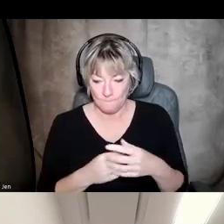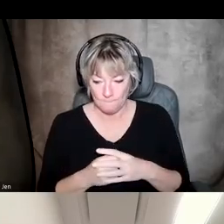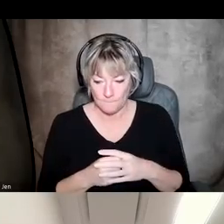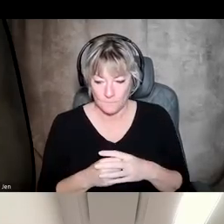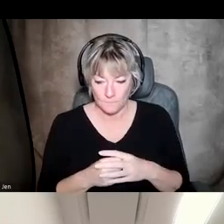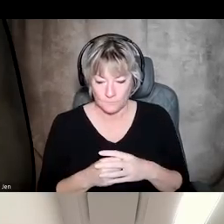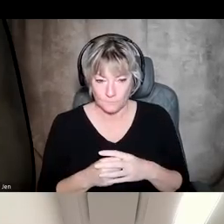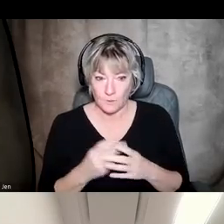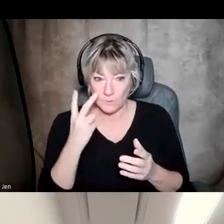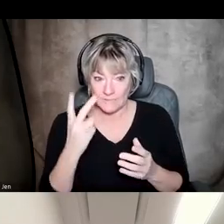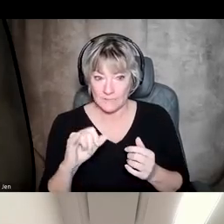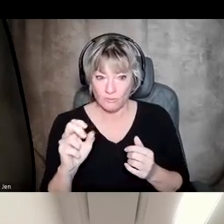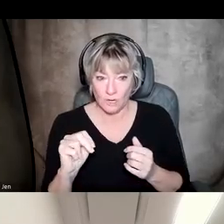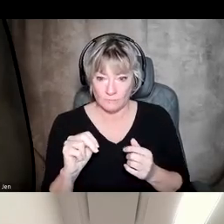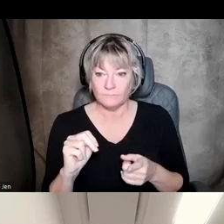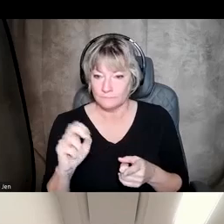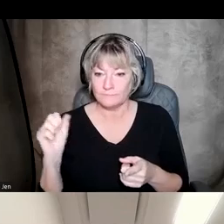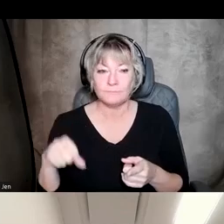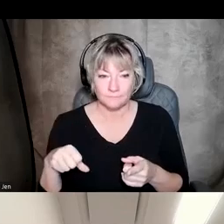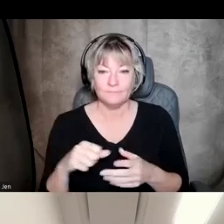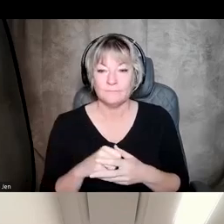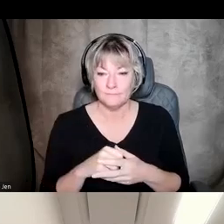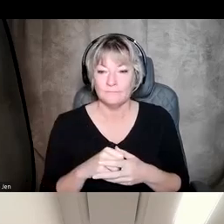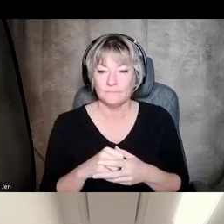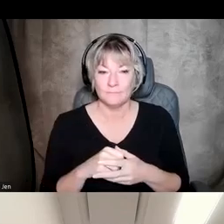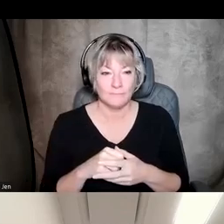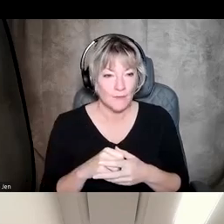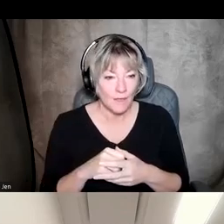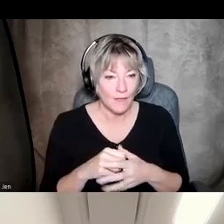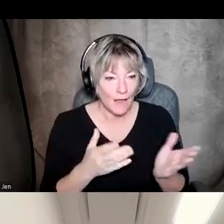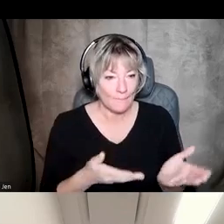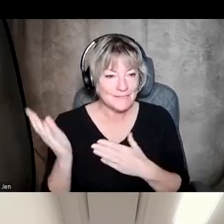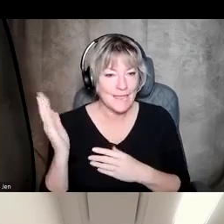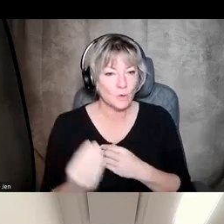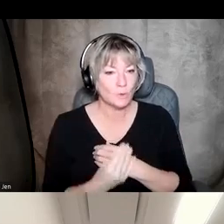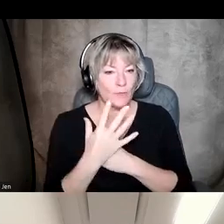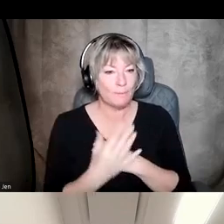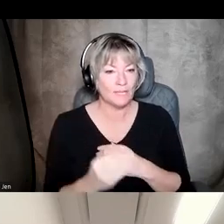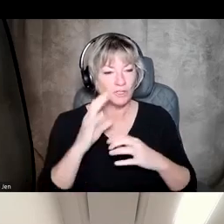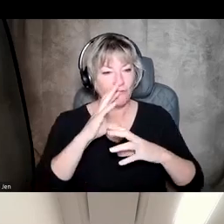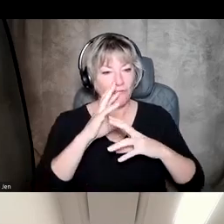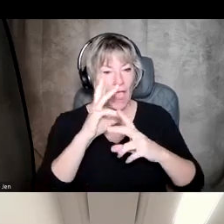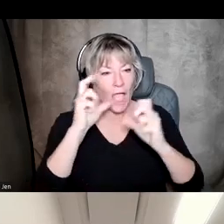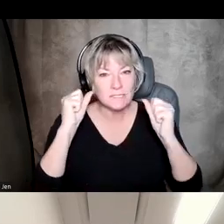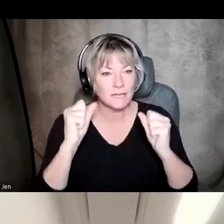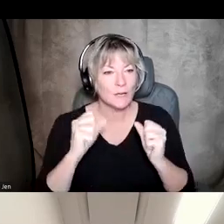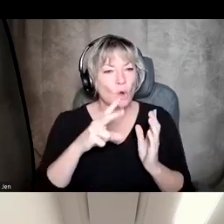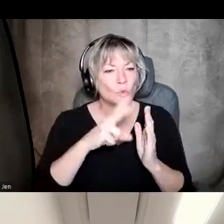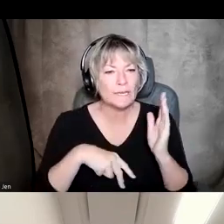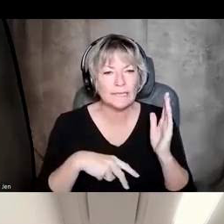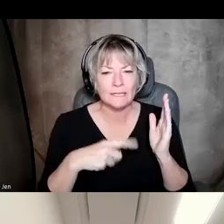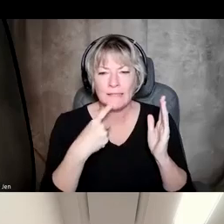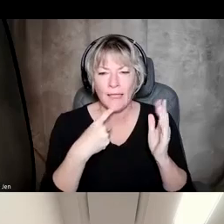Can you see it, John? I can. And I, I'm taking that to the beach. That looks fascinating. Can you read it out loud?